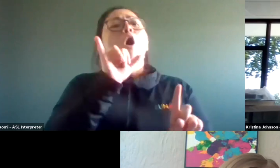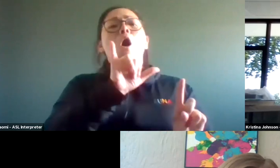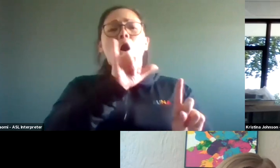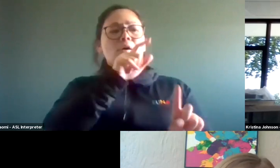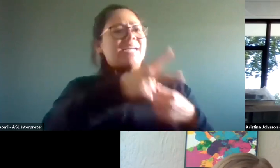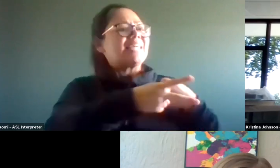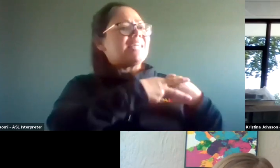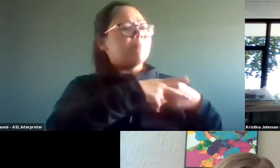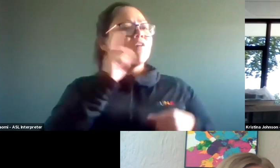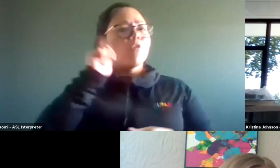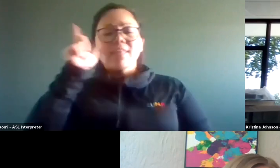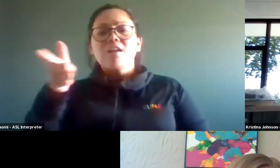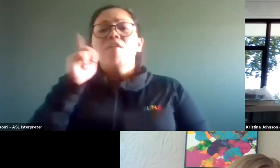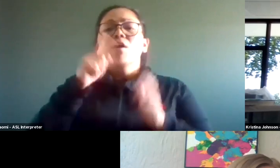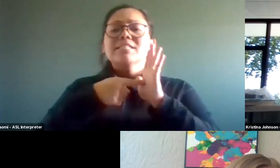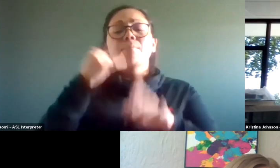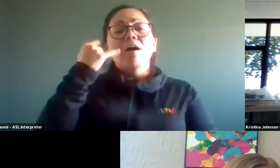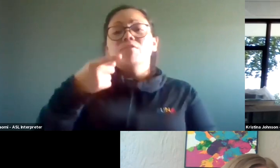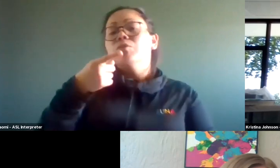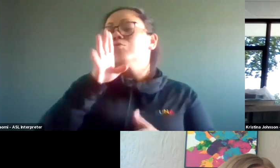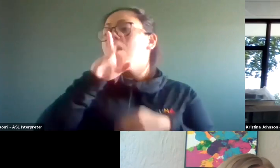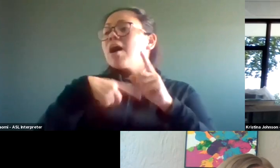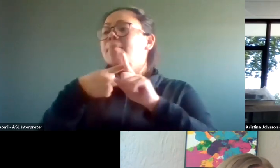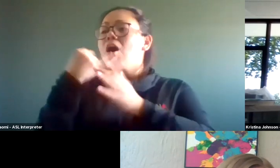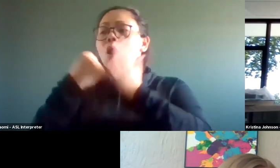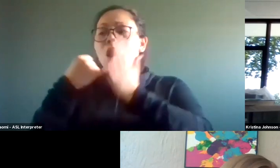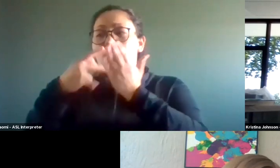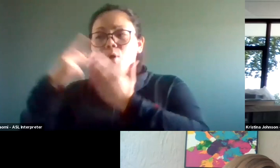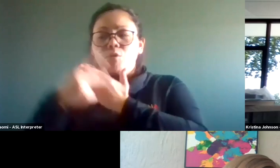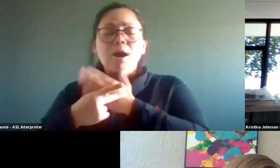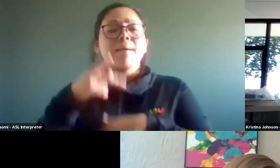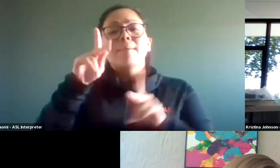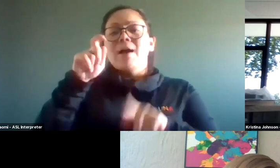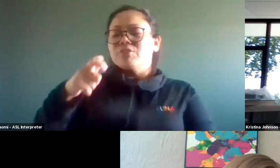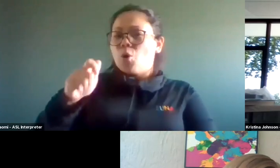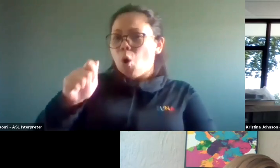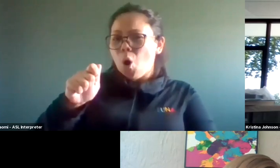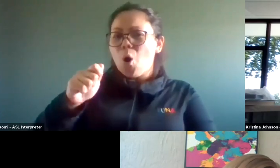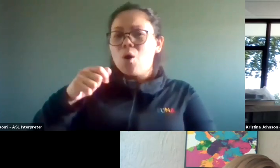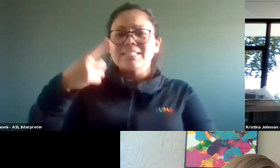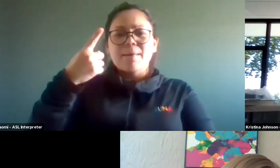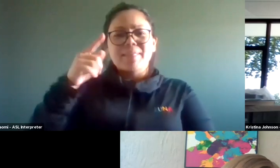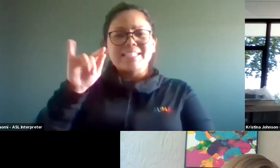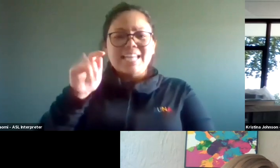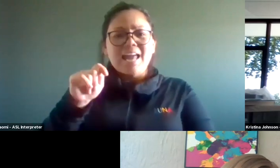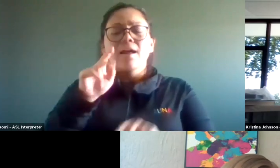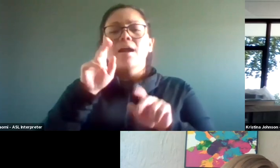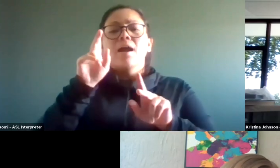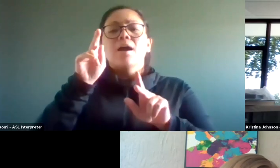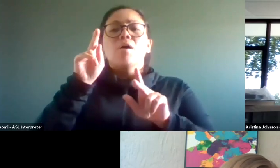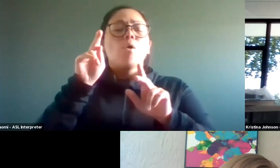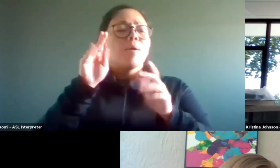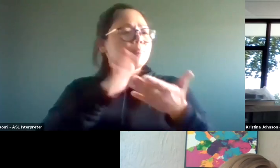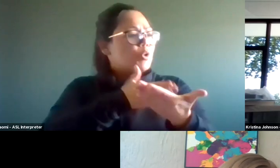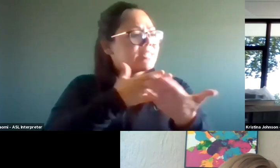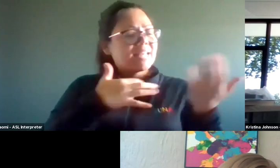art programs, the classes where people have to hold, uh, pencils or markers or paintbrushes, or people have to hold musical instruments.